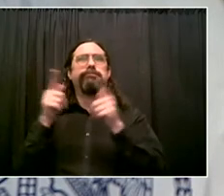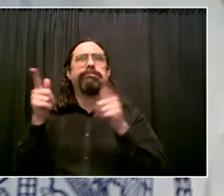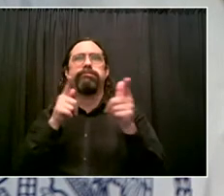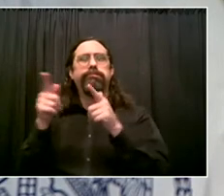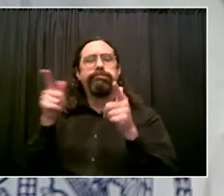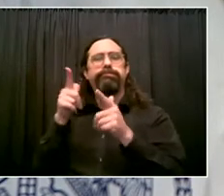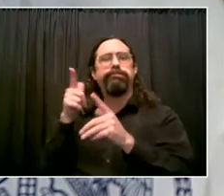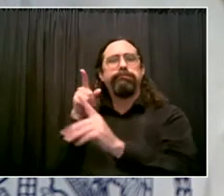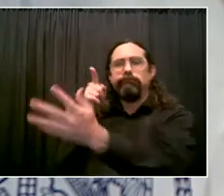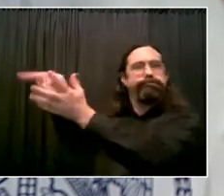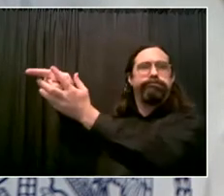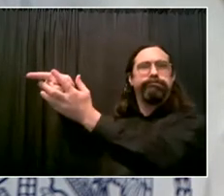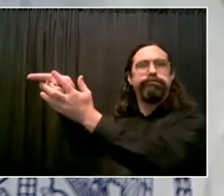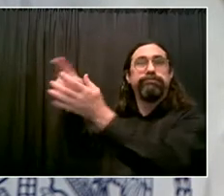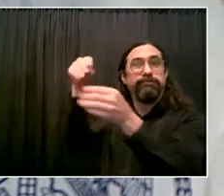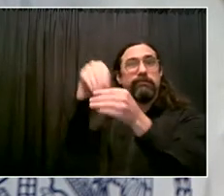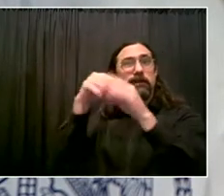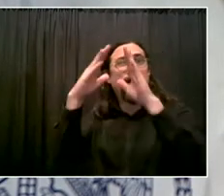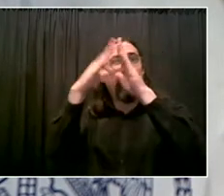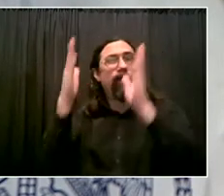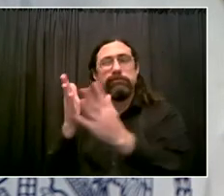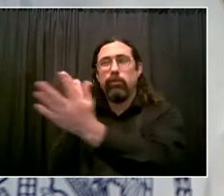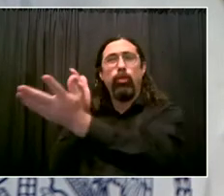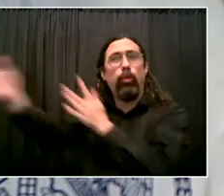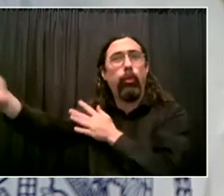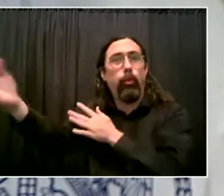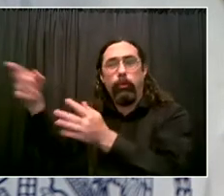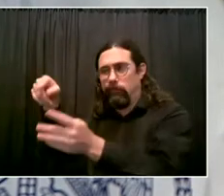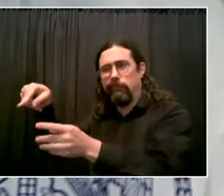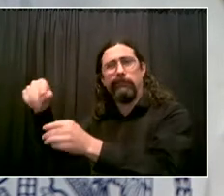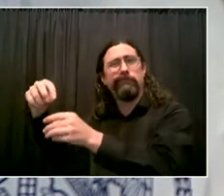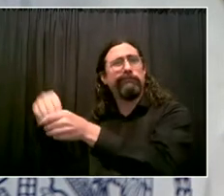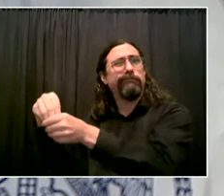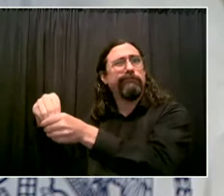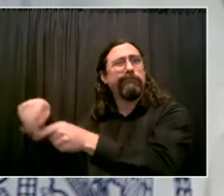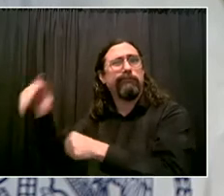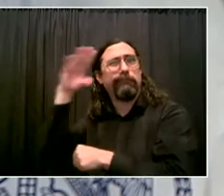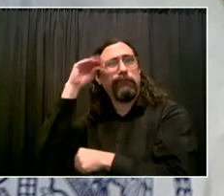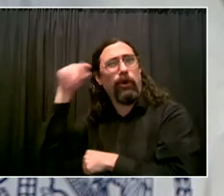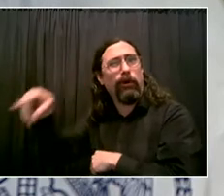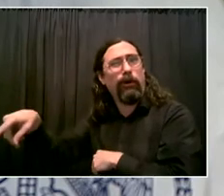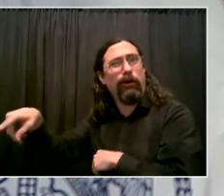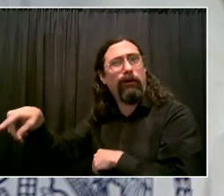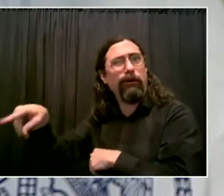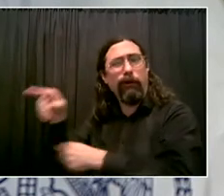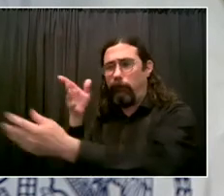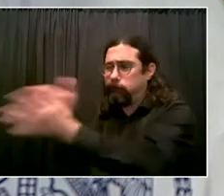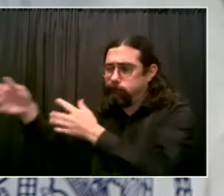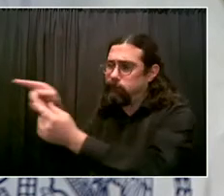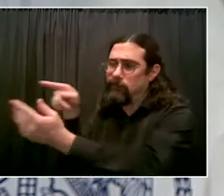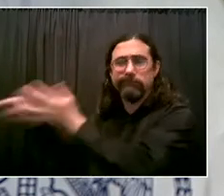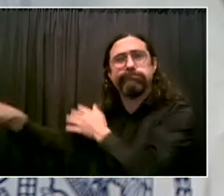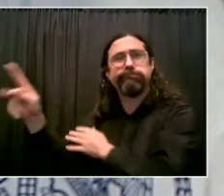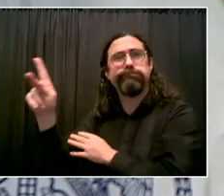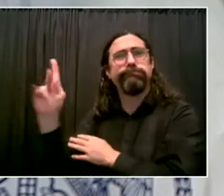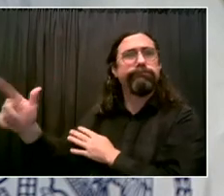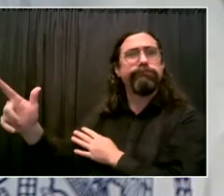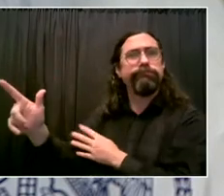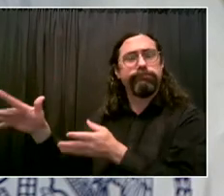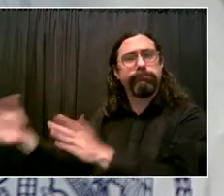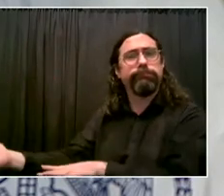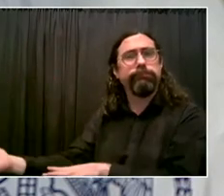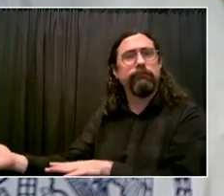no parent should ever go through that. No one should ever experience that. Every parent, and I'm to speak as a parent myself, fears